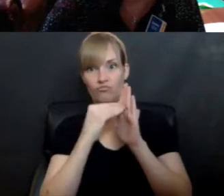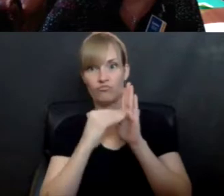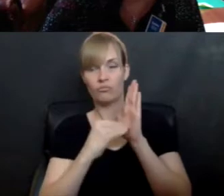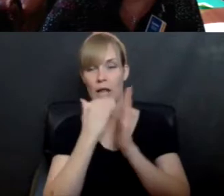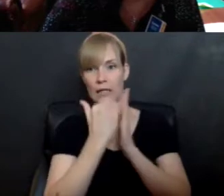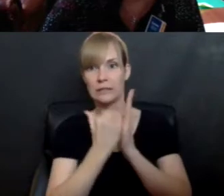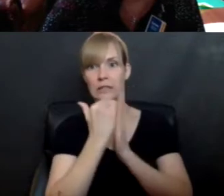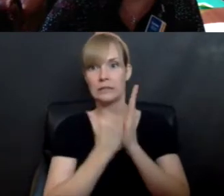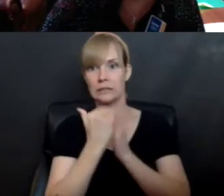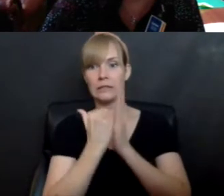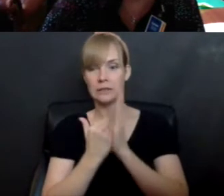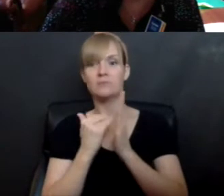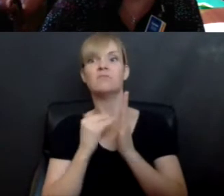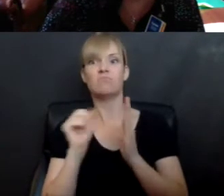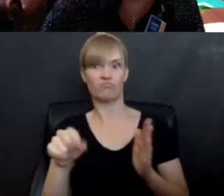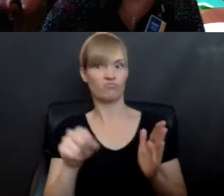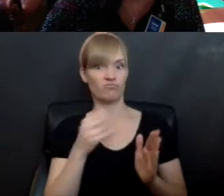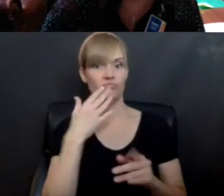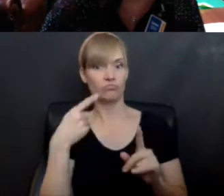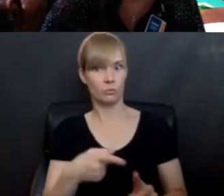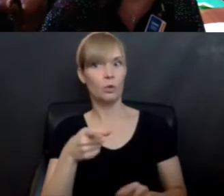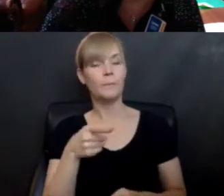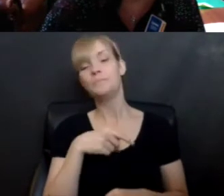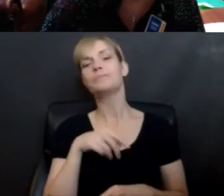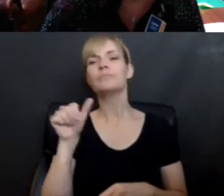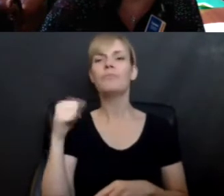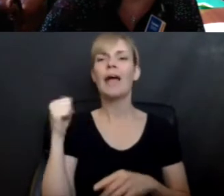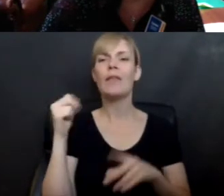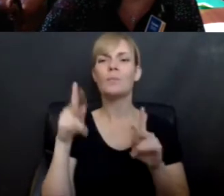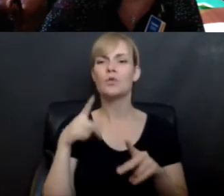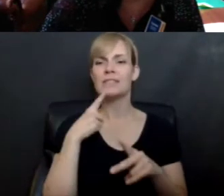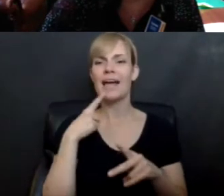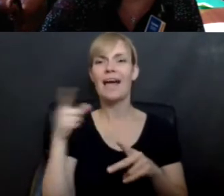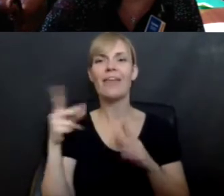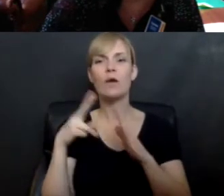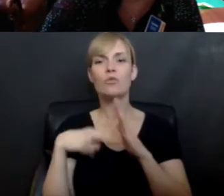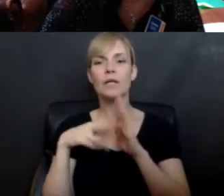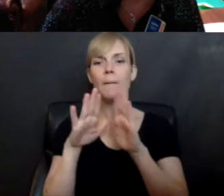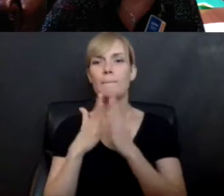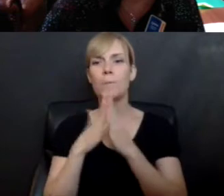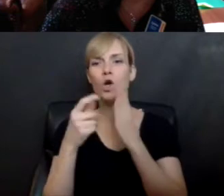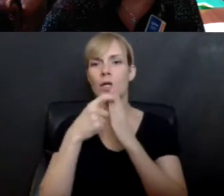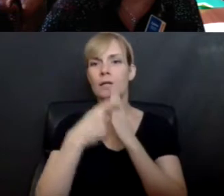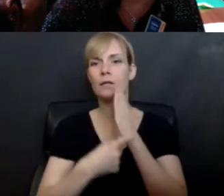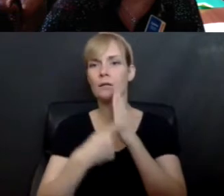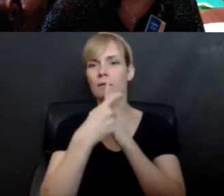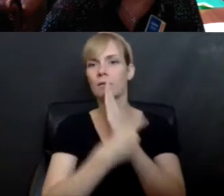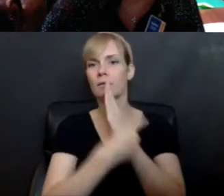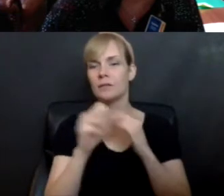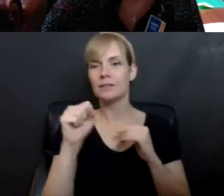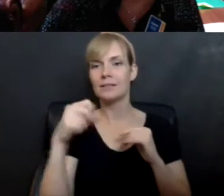Exactly. I love that. Somebody also I saw said that they read book spines, right? Like the